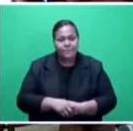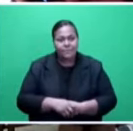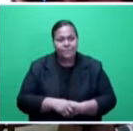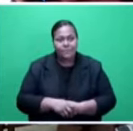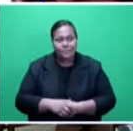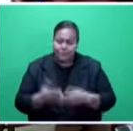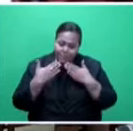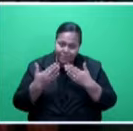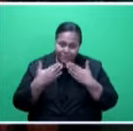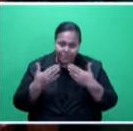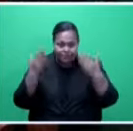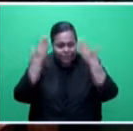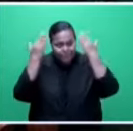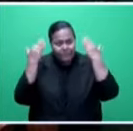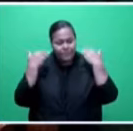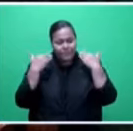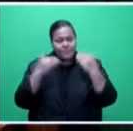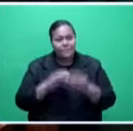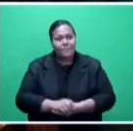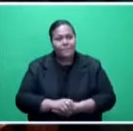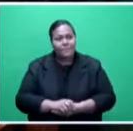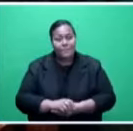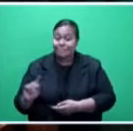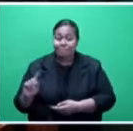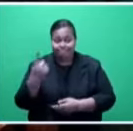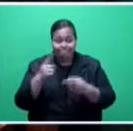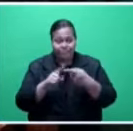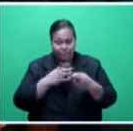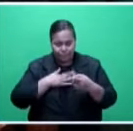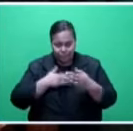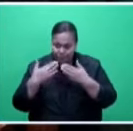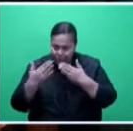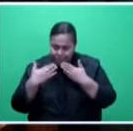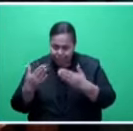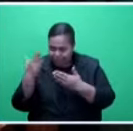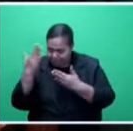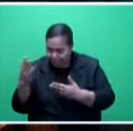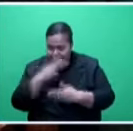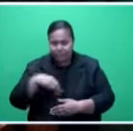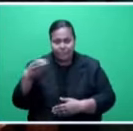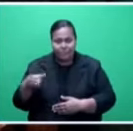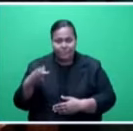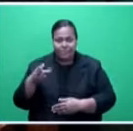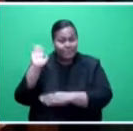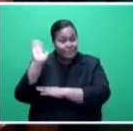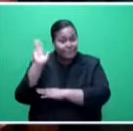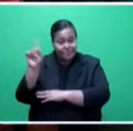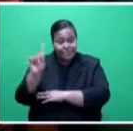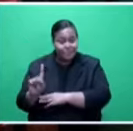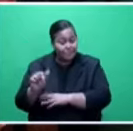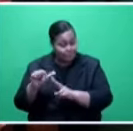Thank you, Mr. Speaker. Firstly, I want to thank the Honourable Minister for his speech today, and also thank him